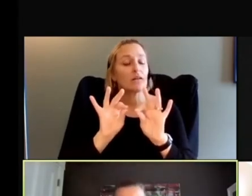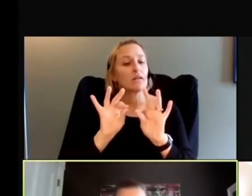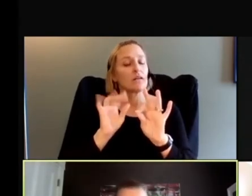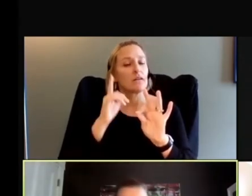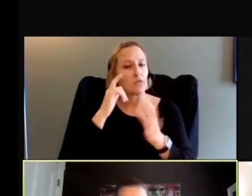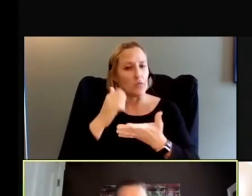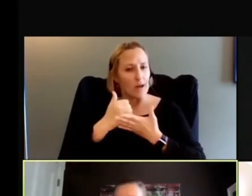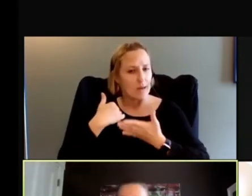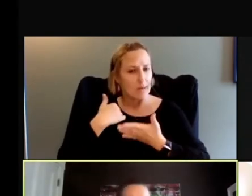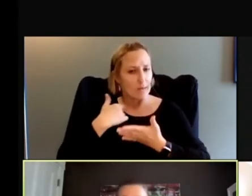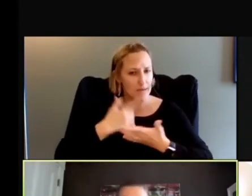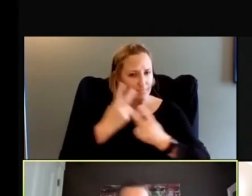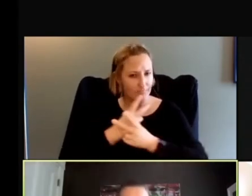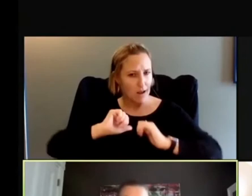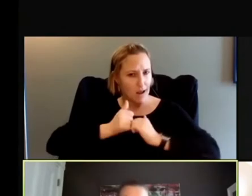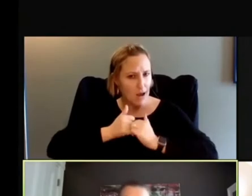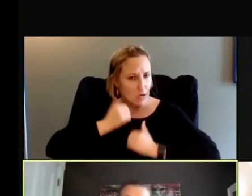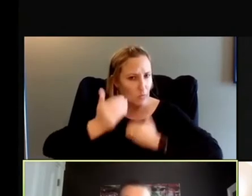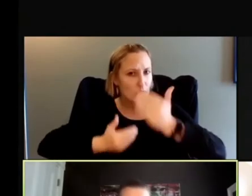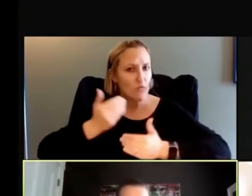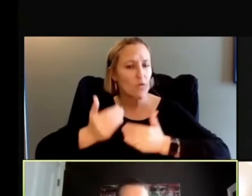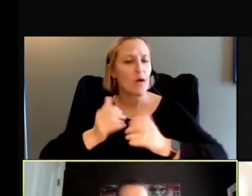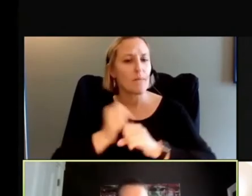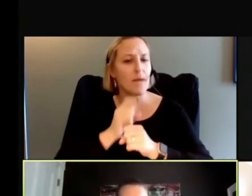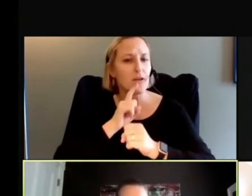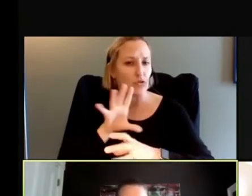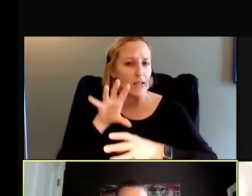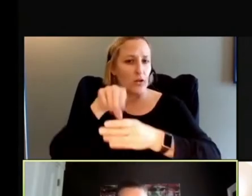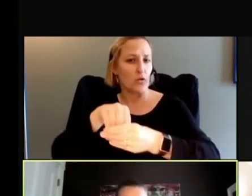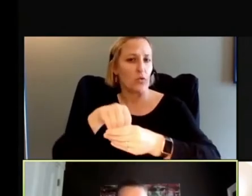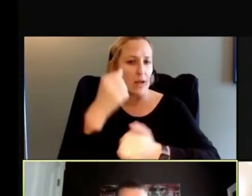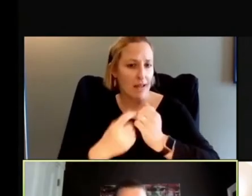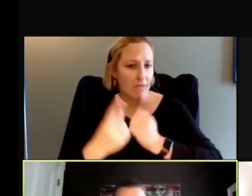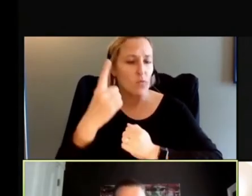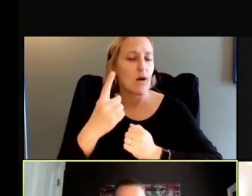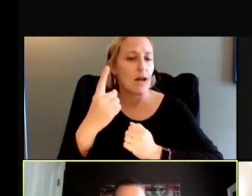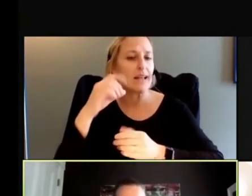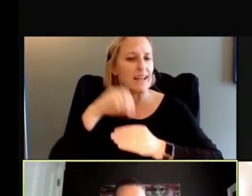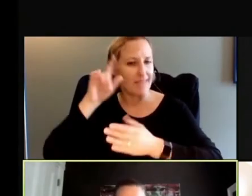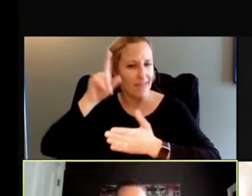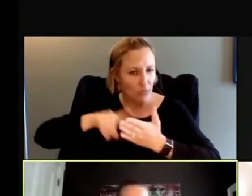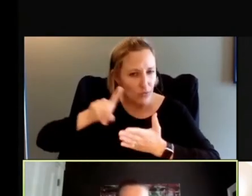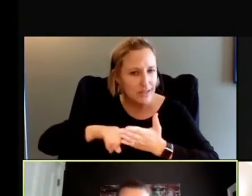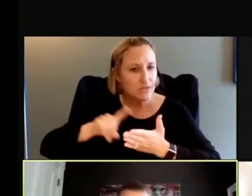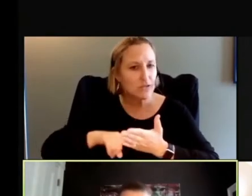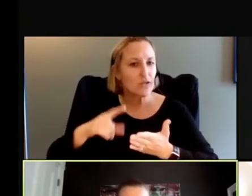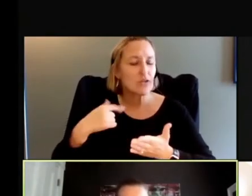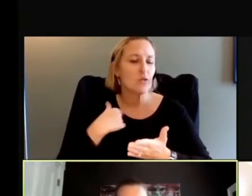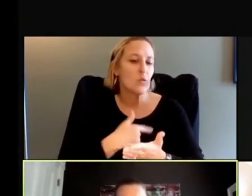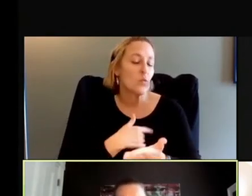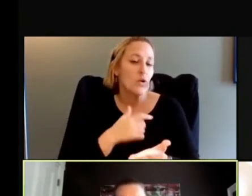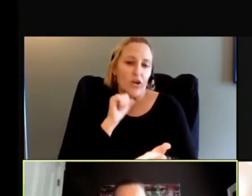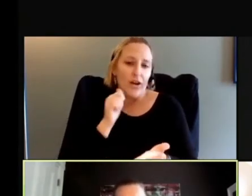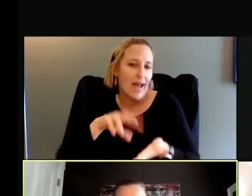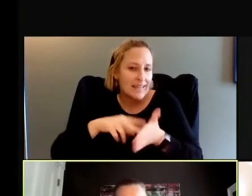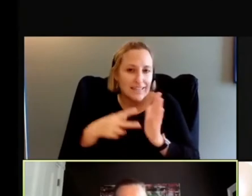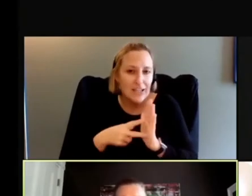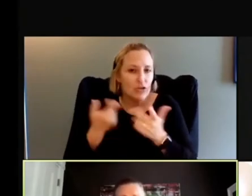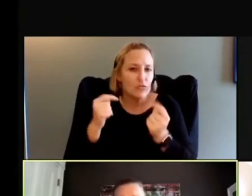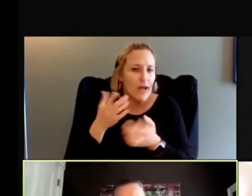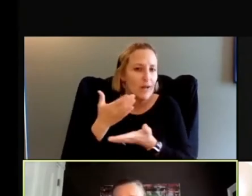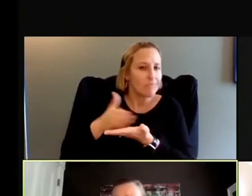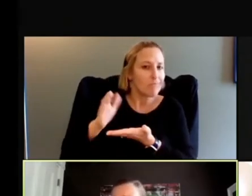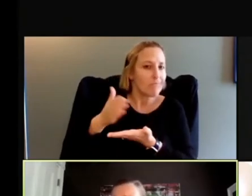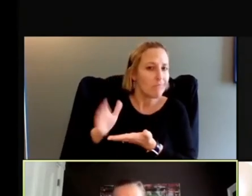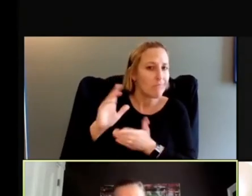inclusive way into the research studies that we know we want to have out there to help patients, right? We're not intentionally trying to exclude people,